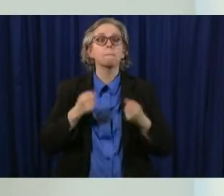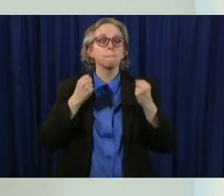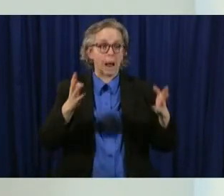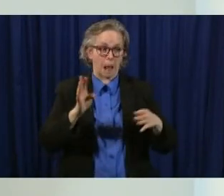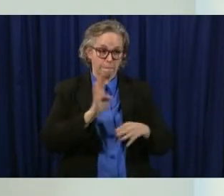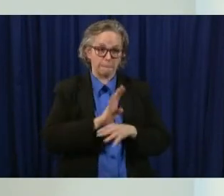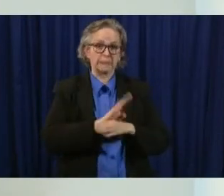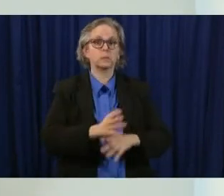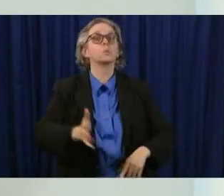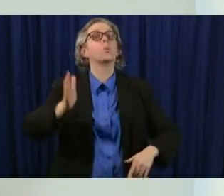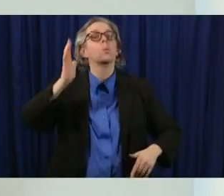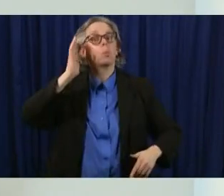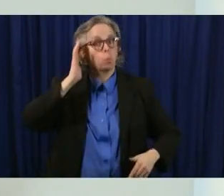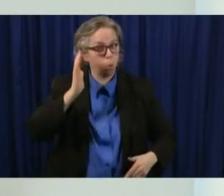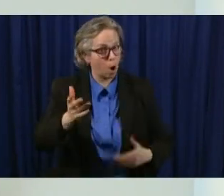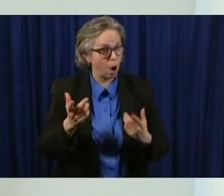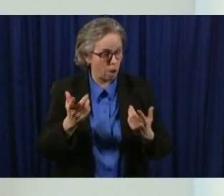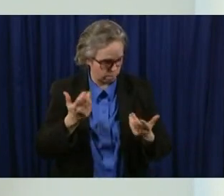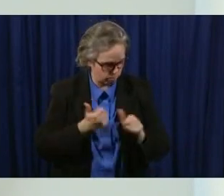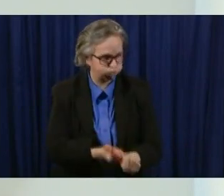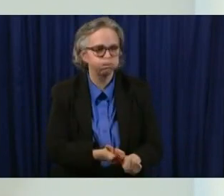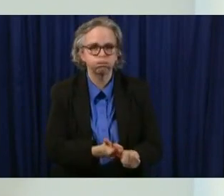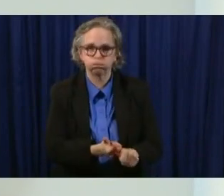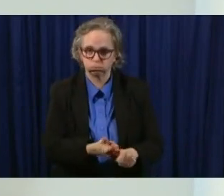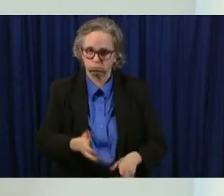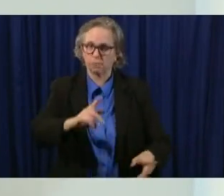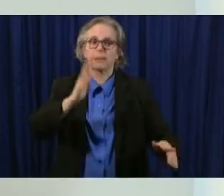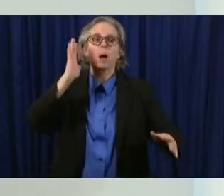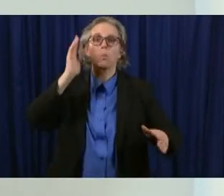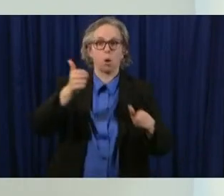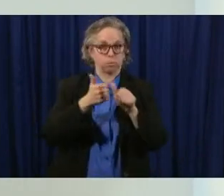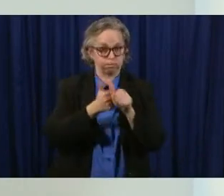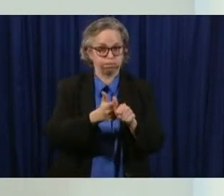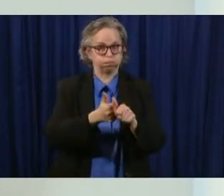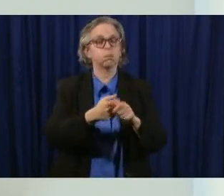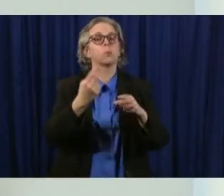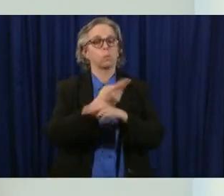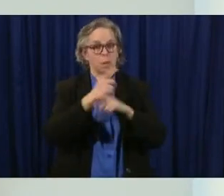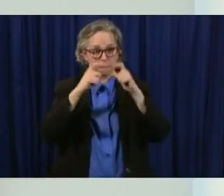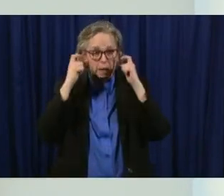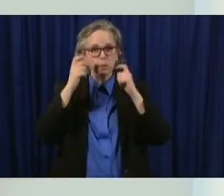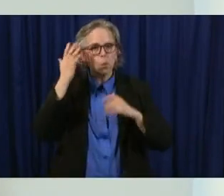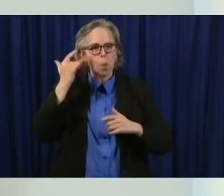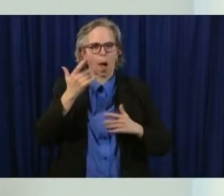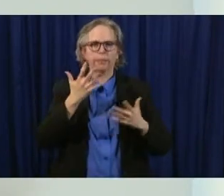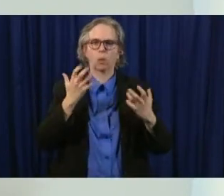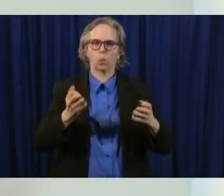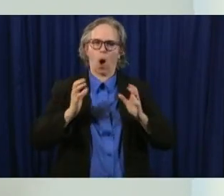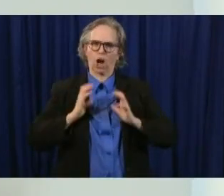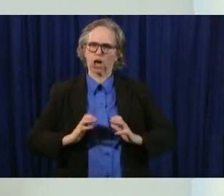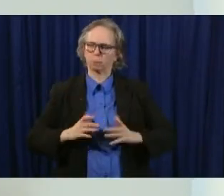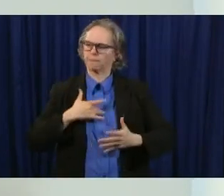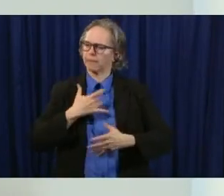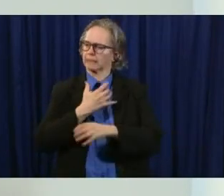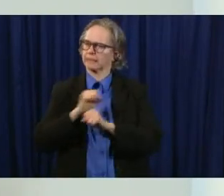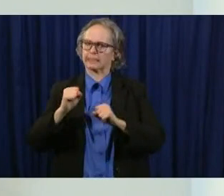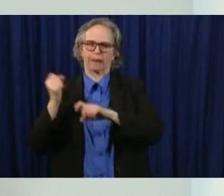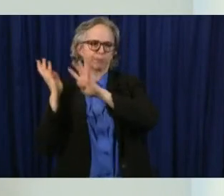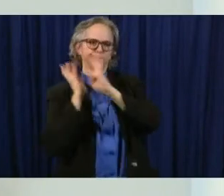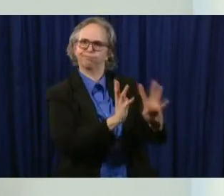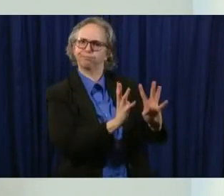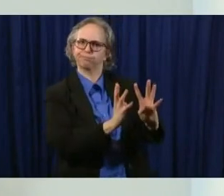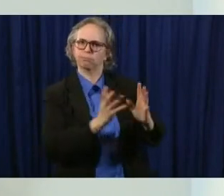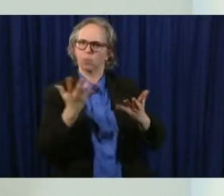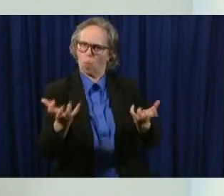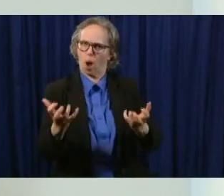attract employees and customers i talked to one business owner in northeast ohio who said that his goal was to